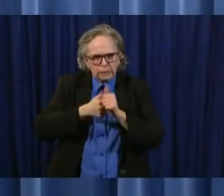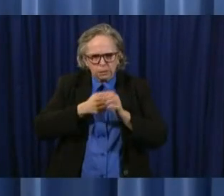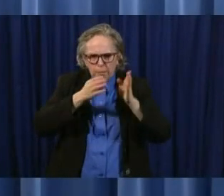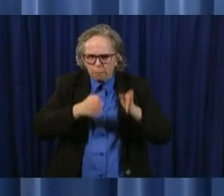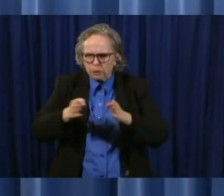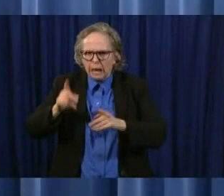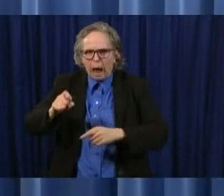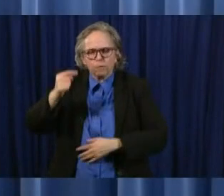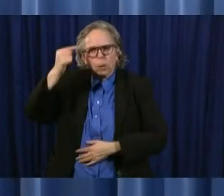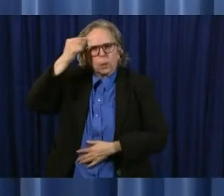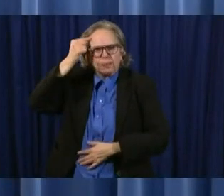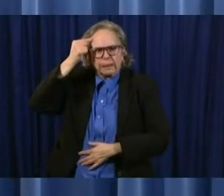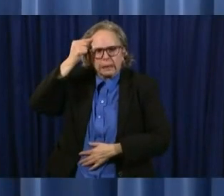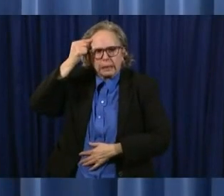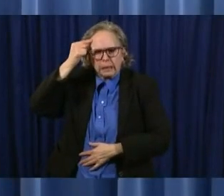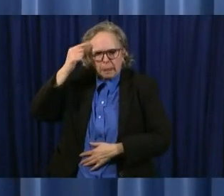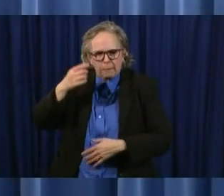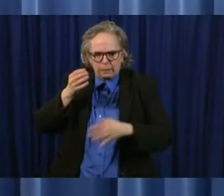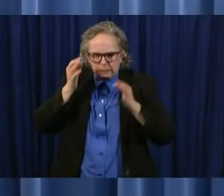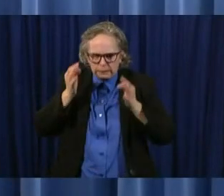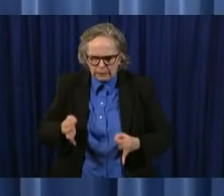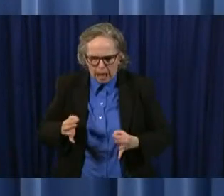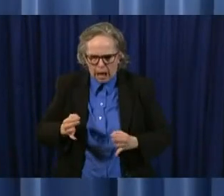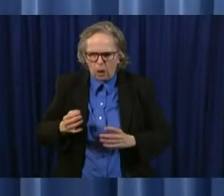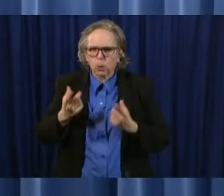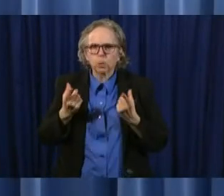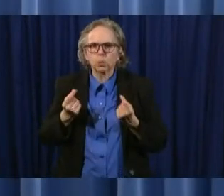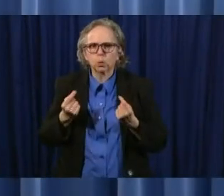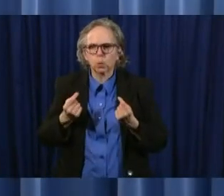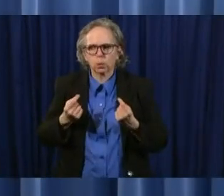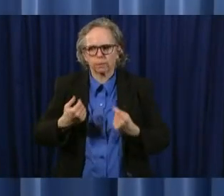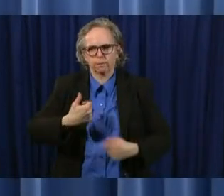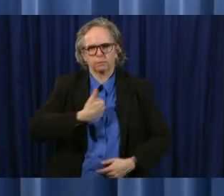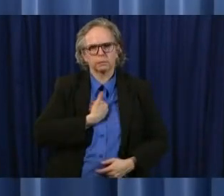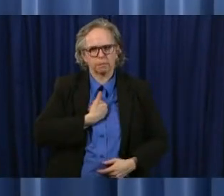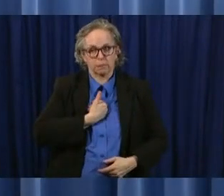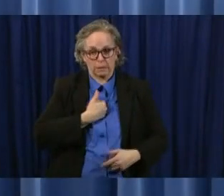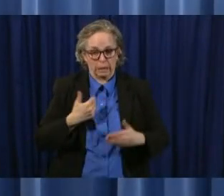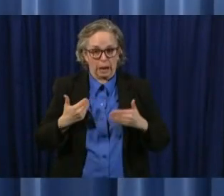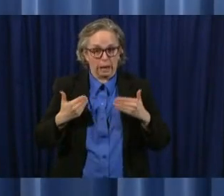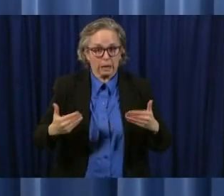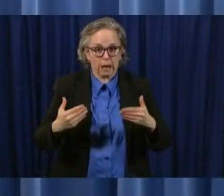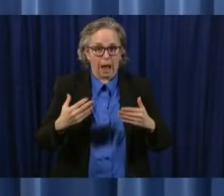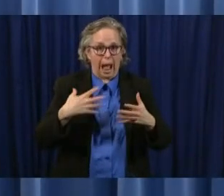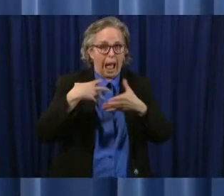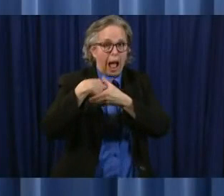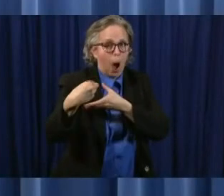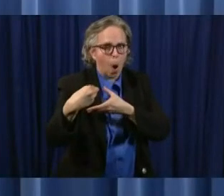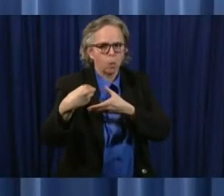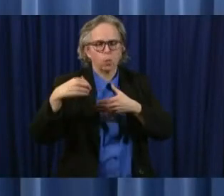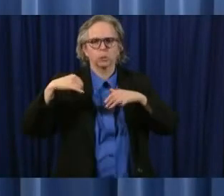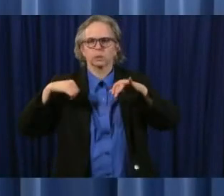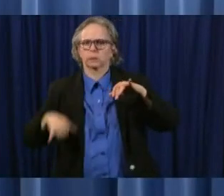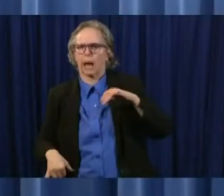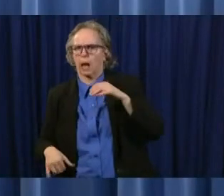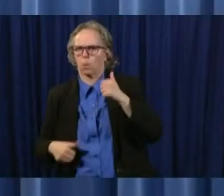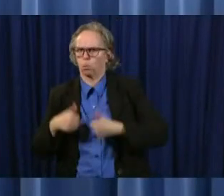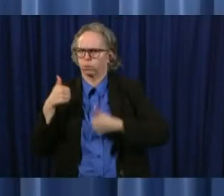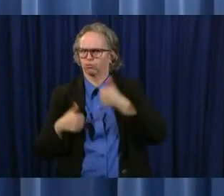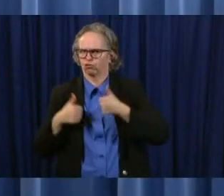and what the situation is uh out out there uh dr acton uh